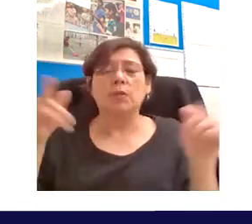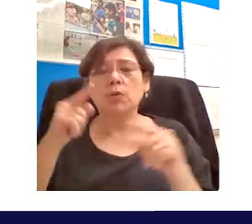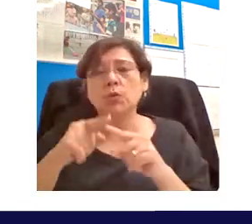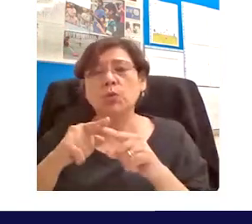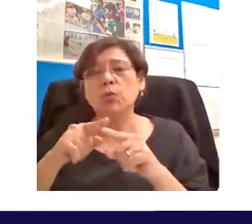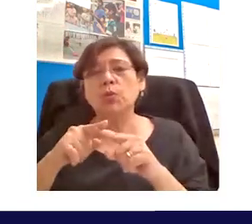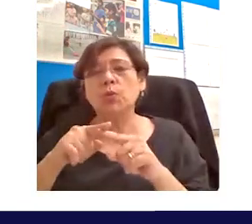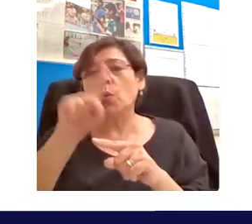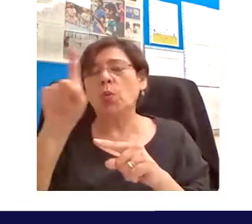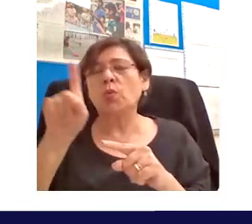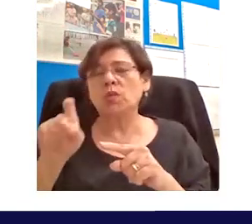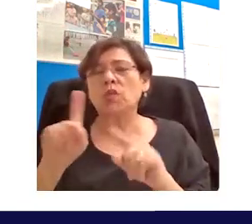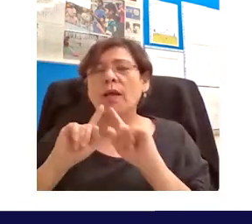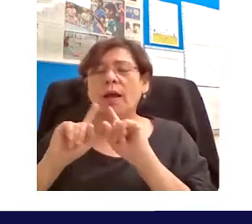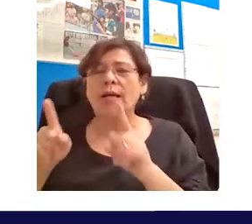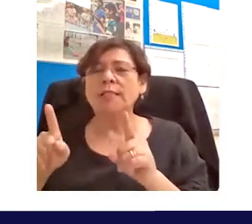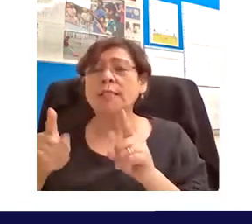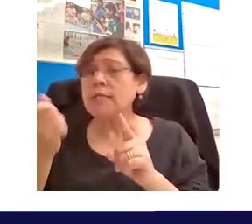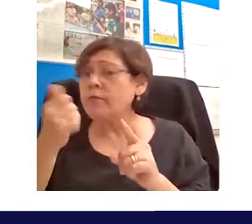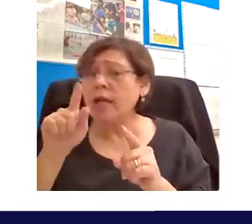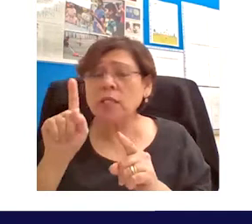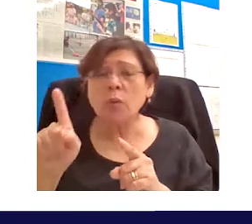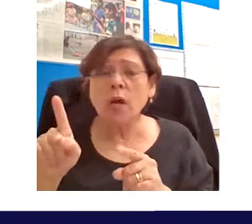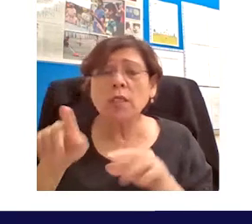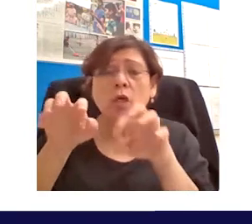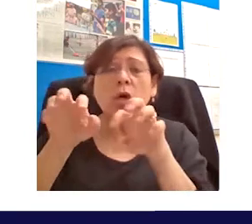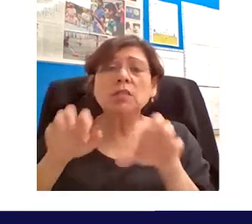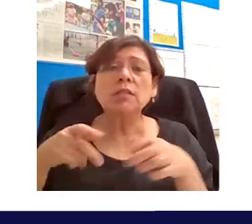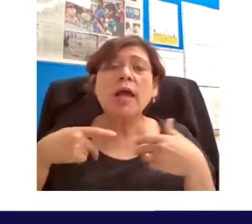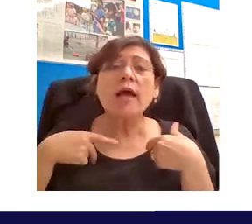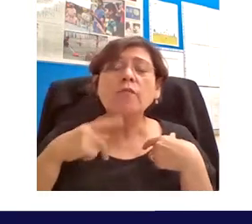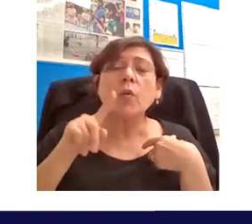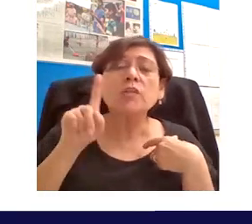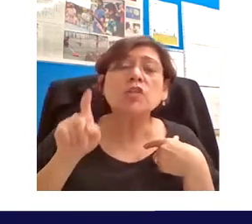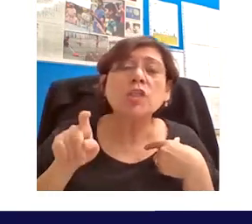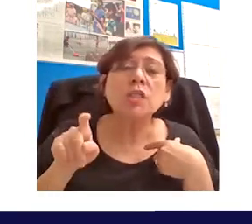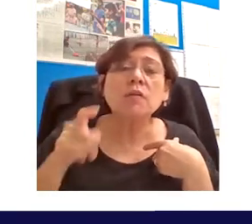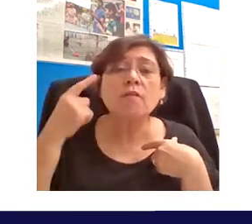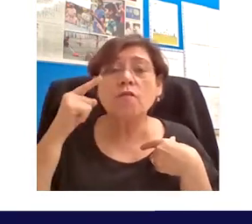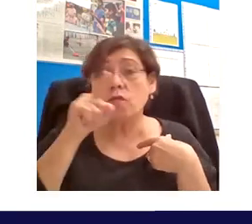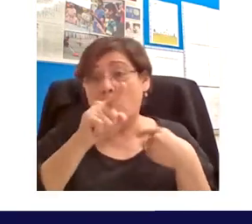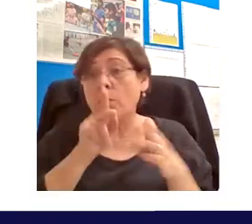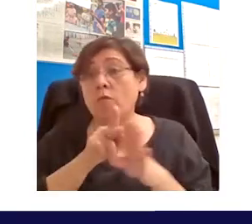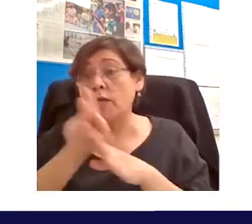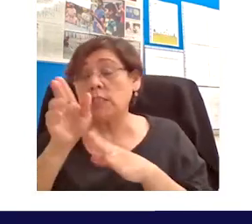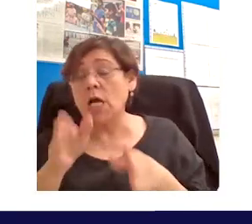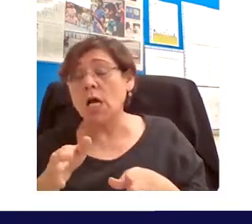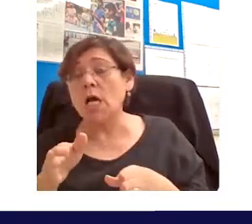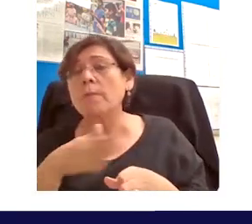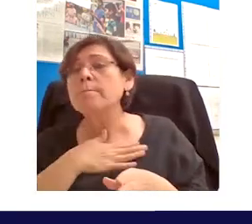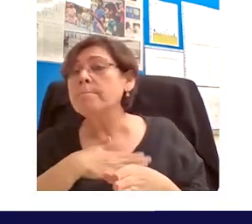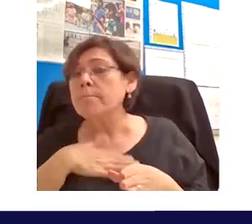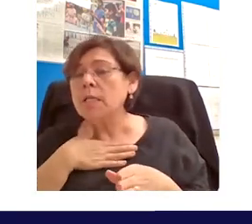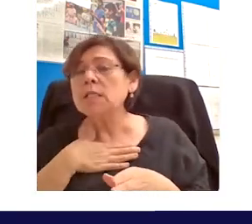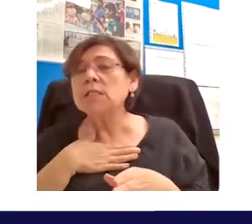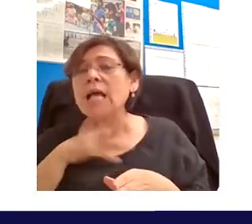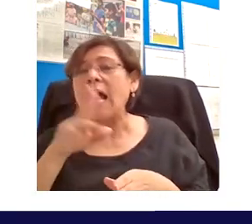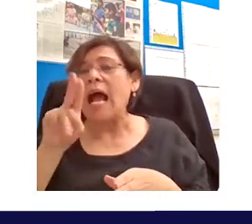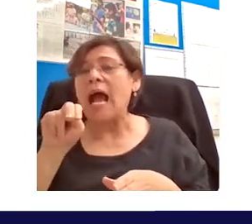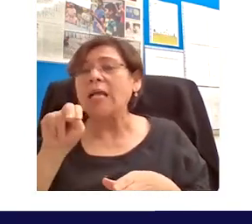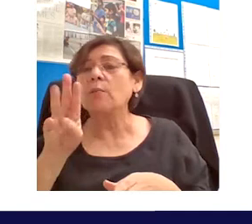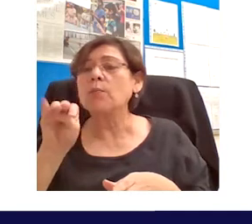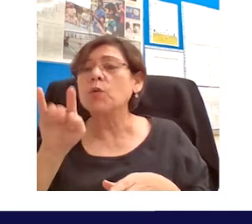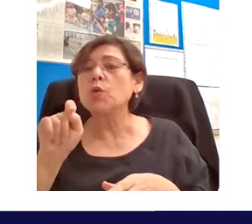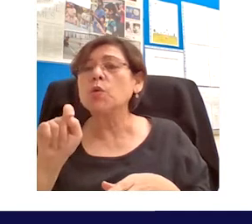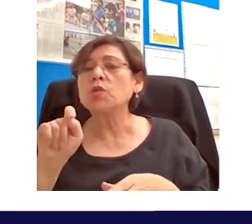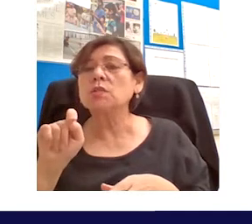&A. So if anyone in the audience has a question for Professor Hodson, um please unmute yourself and you can